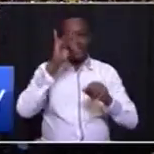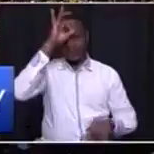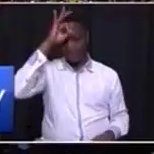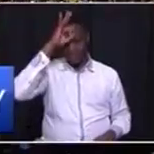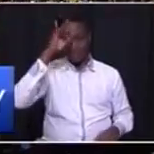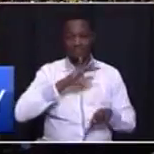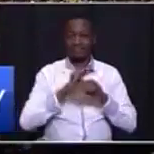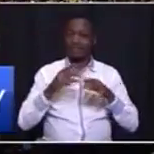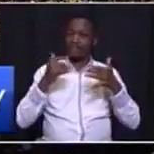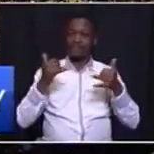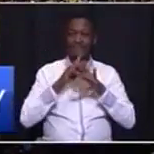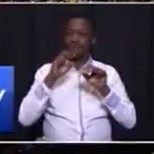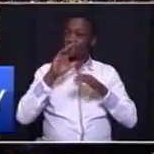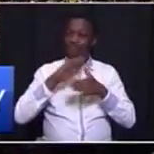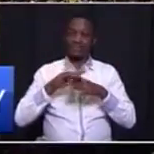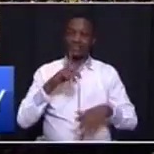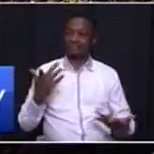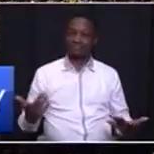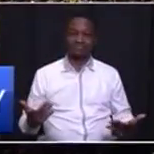police, for no reason.